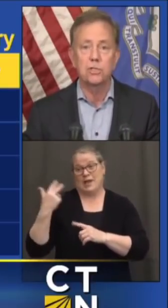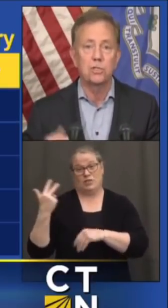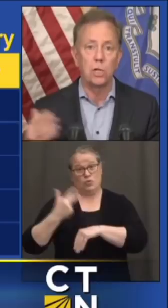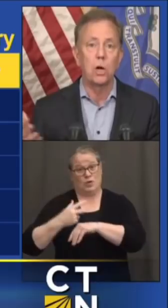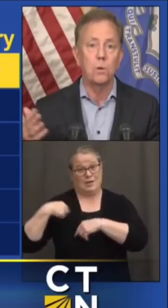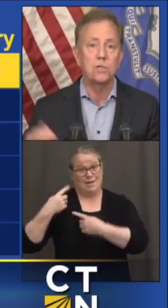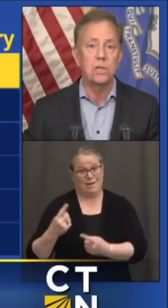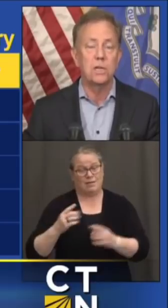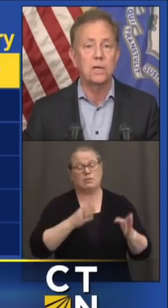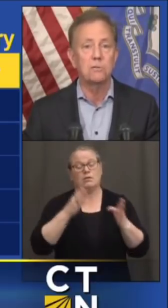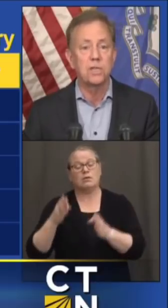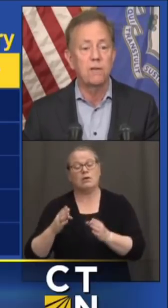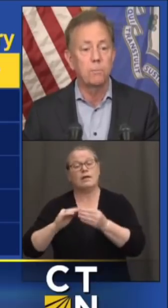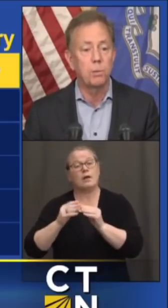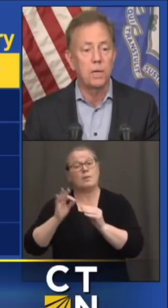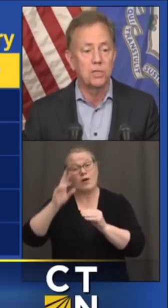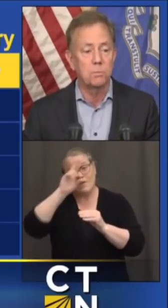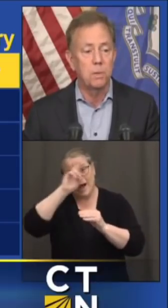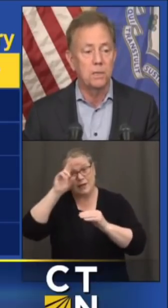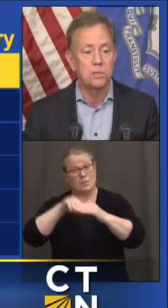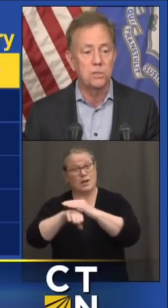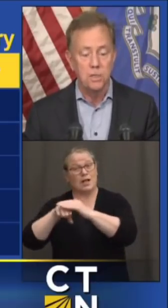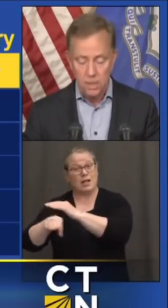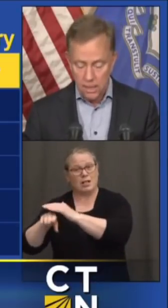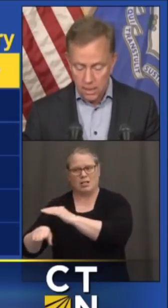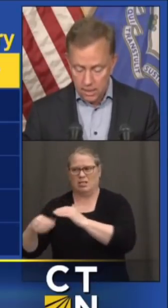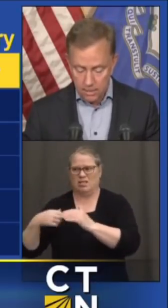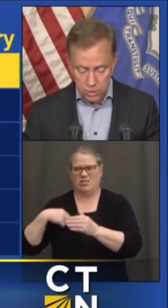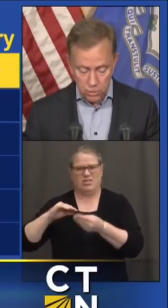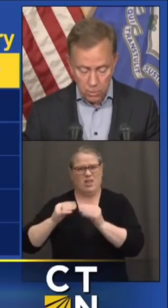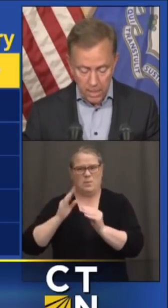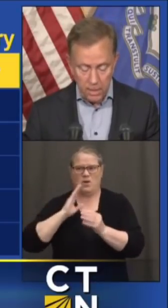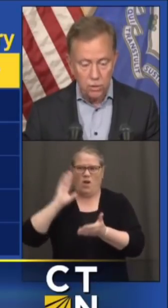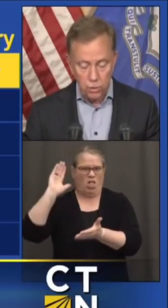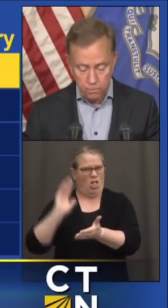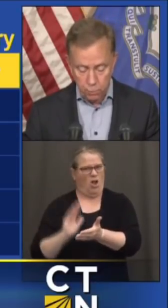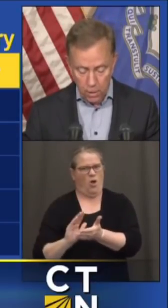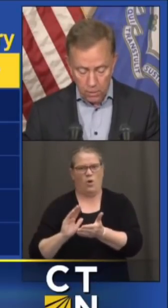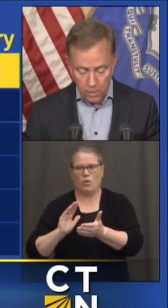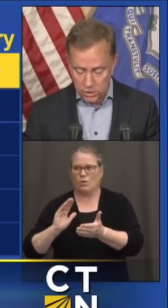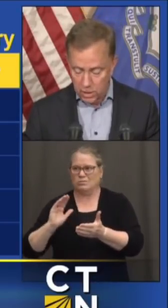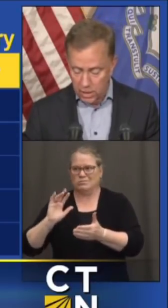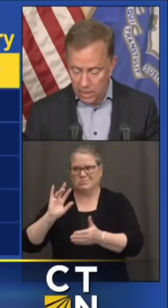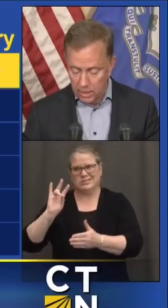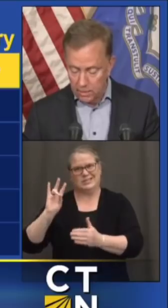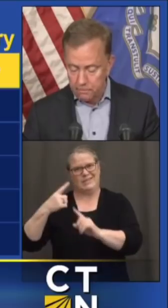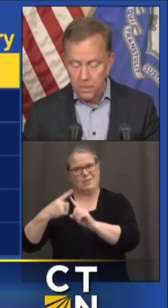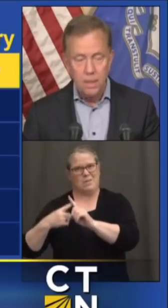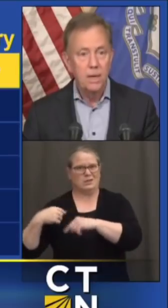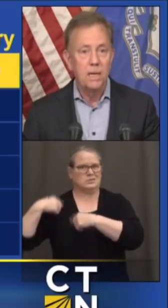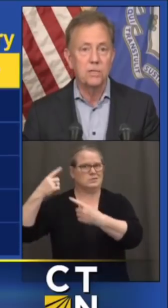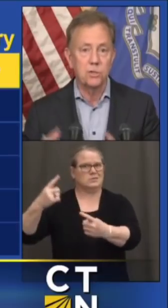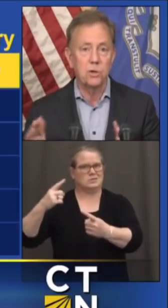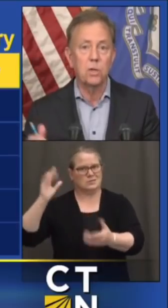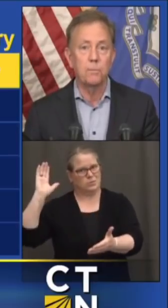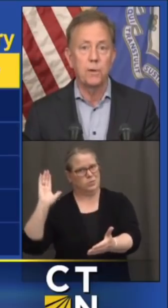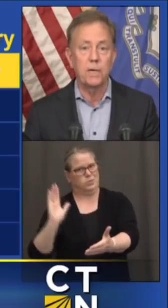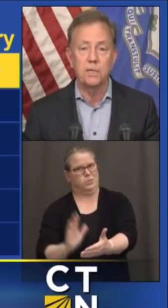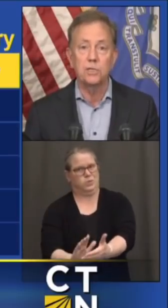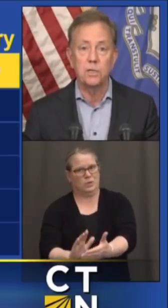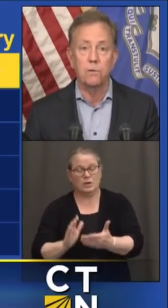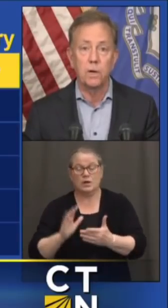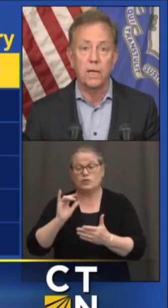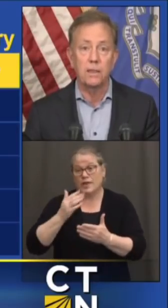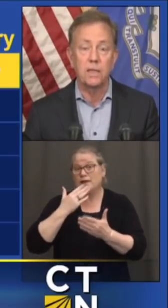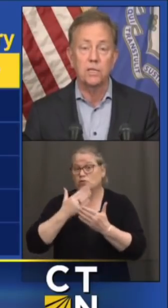Hospitalization is the lowest in seven-plus months. So we're making good progress there. And this is all a